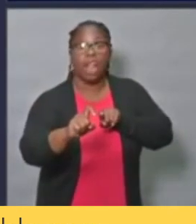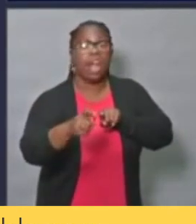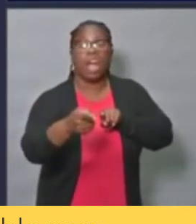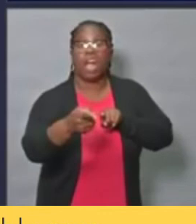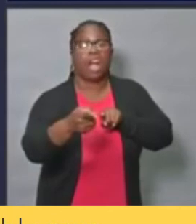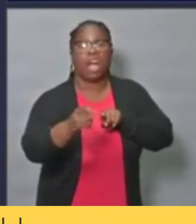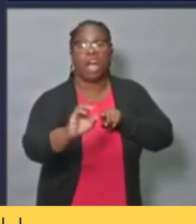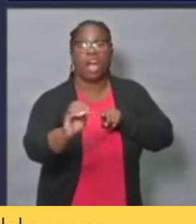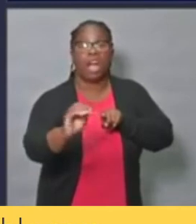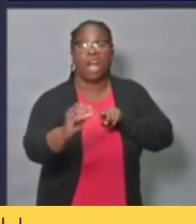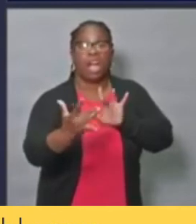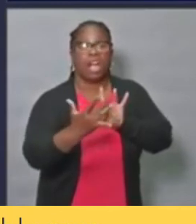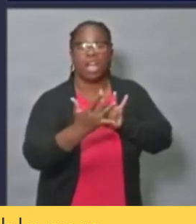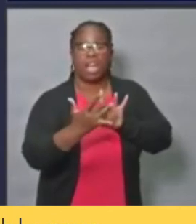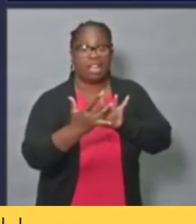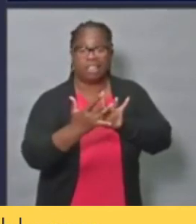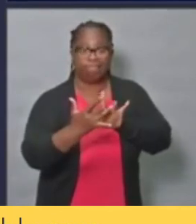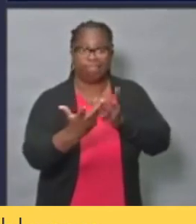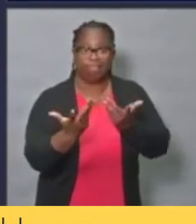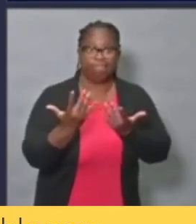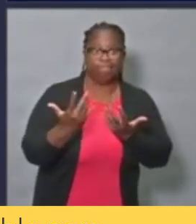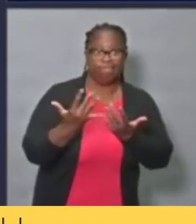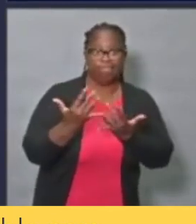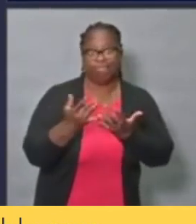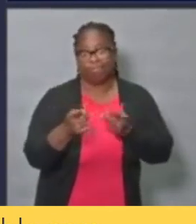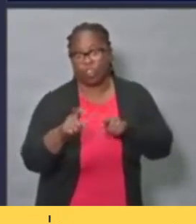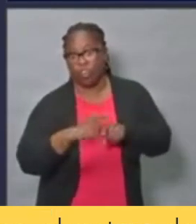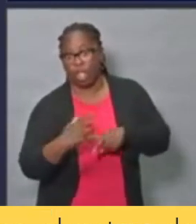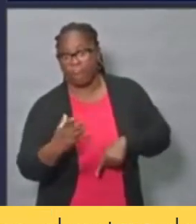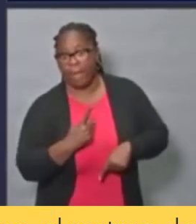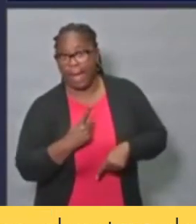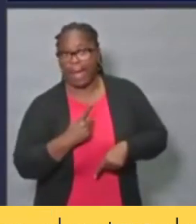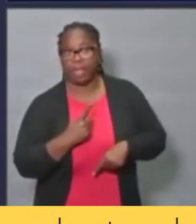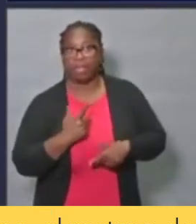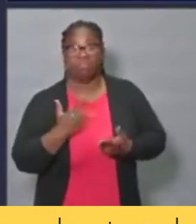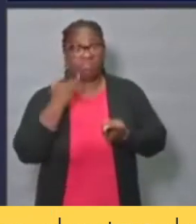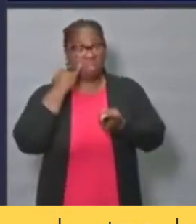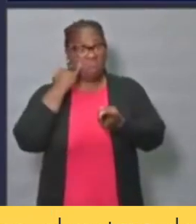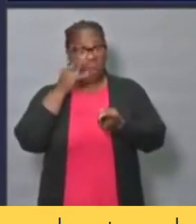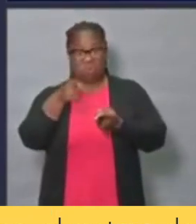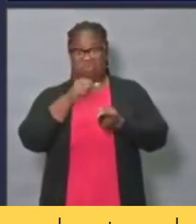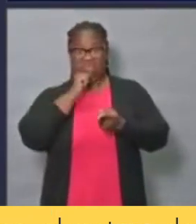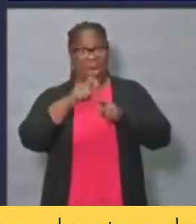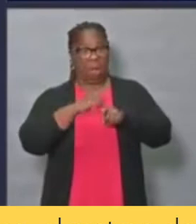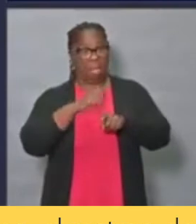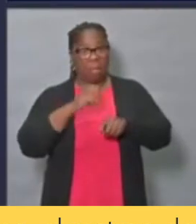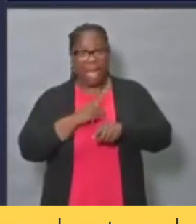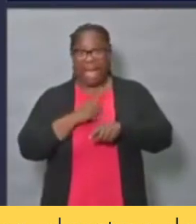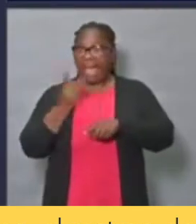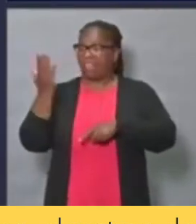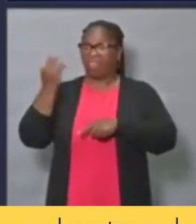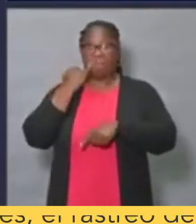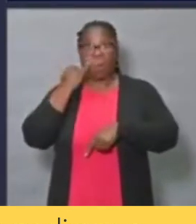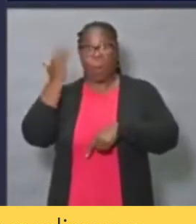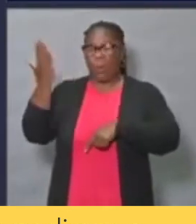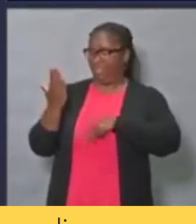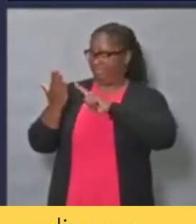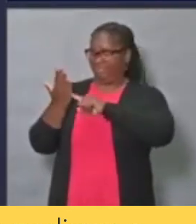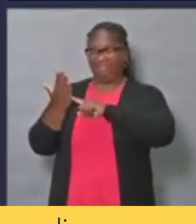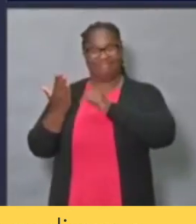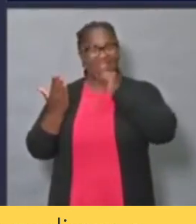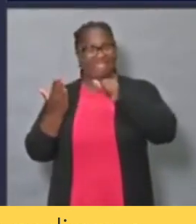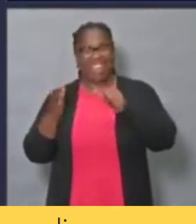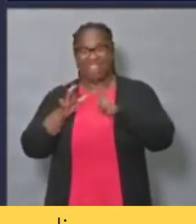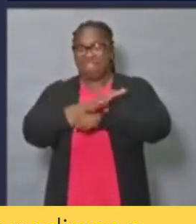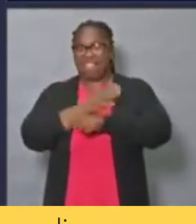When these factors don't happen, it's impossible for us to do contact tracing. So contact tracing, it's